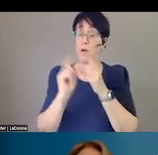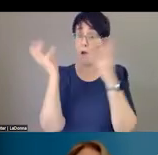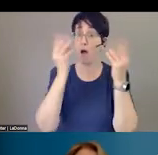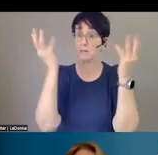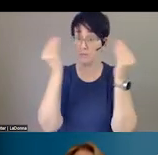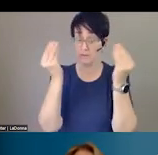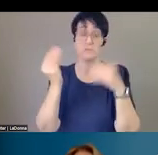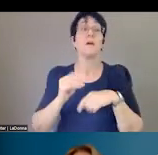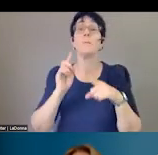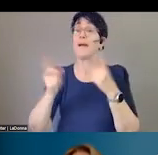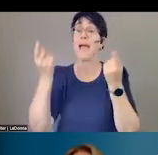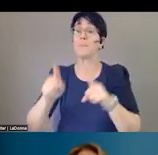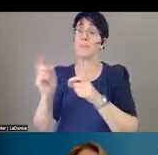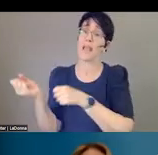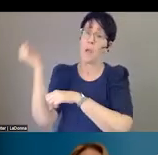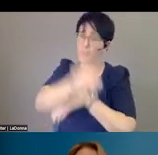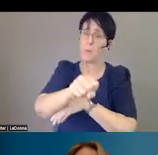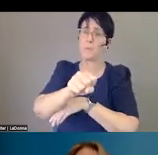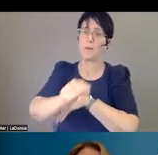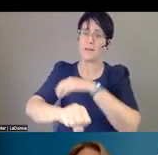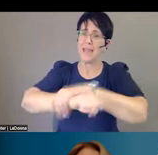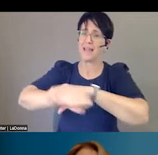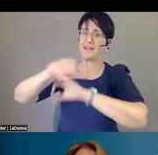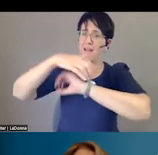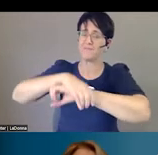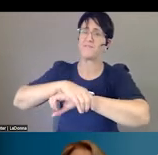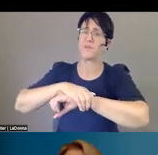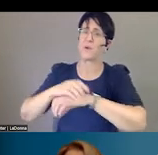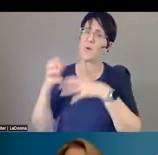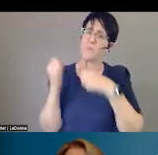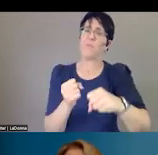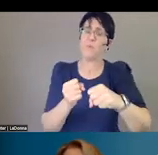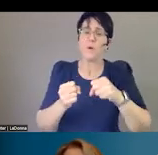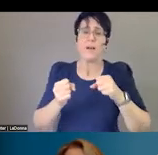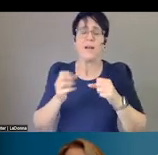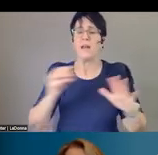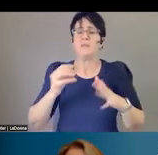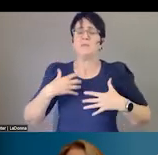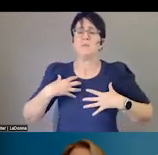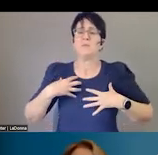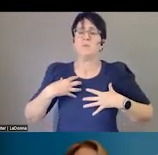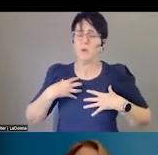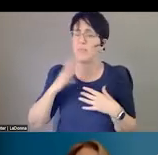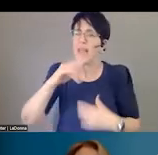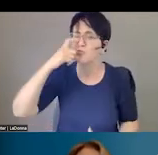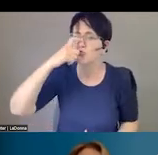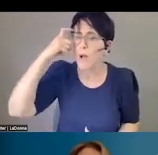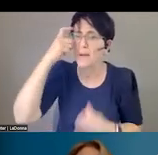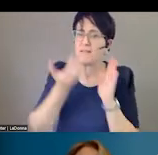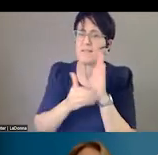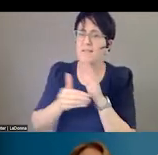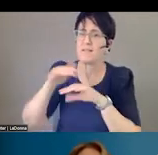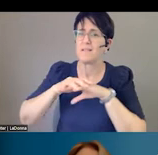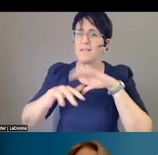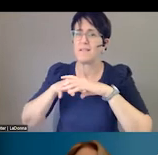without care. And it's really hard to hear these stories. And it takes a lot of courage for them to be shared. But they're so important as